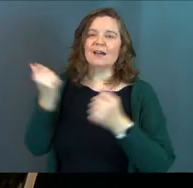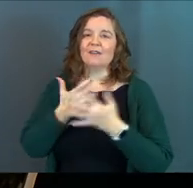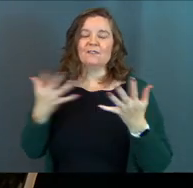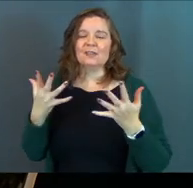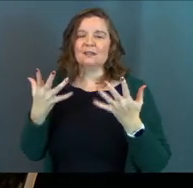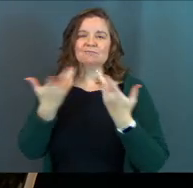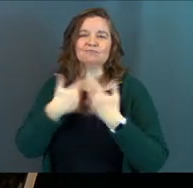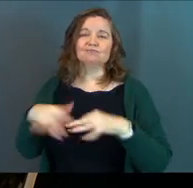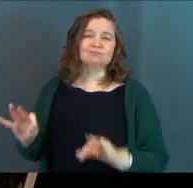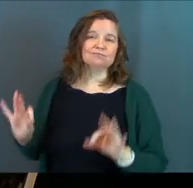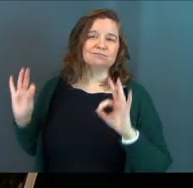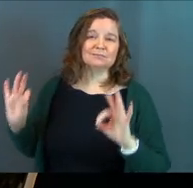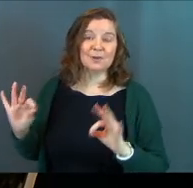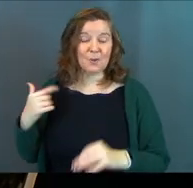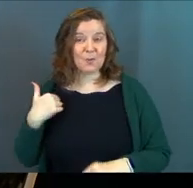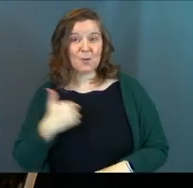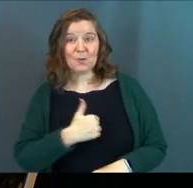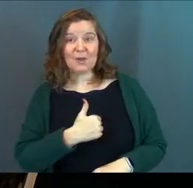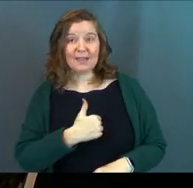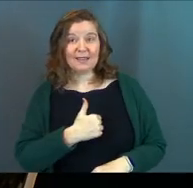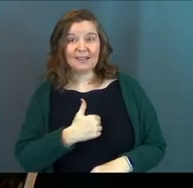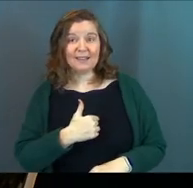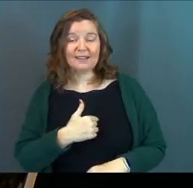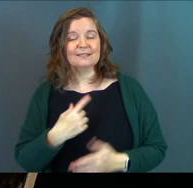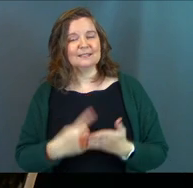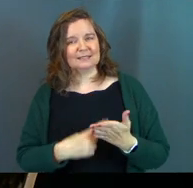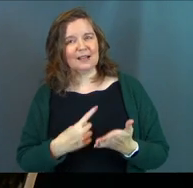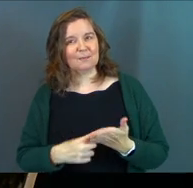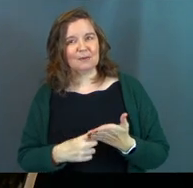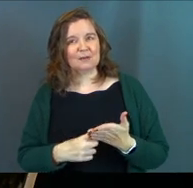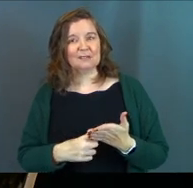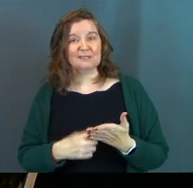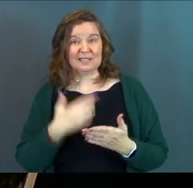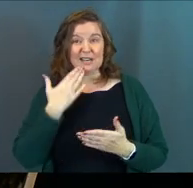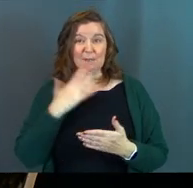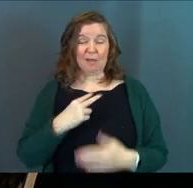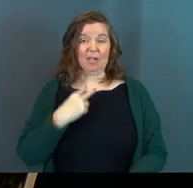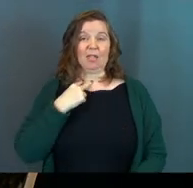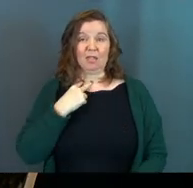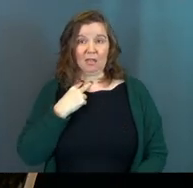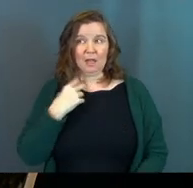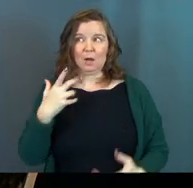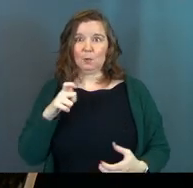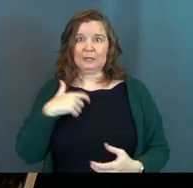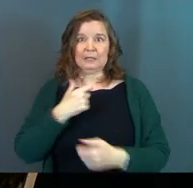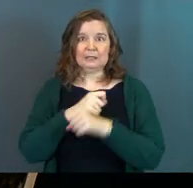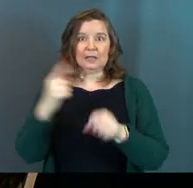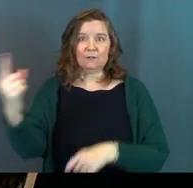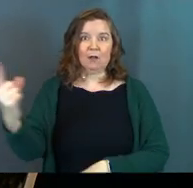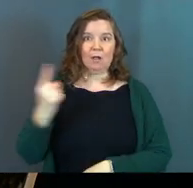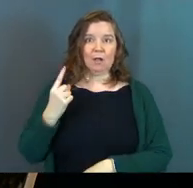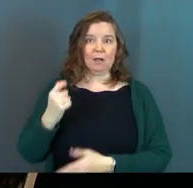goes great. We sometimes get in a bad spot, and we want a savior.